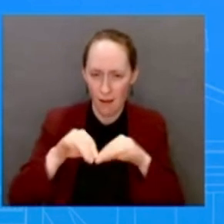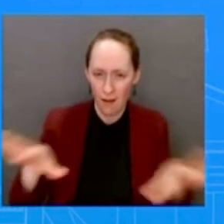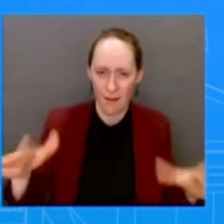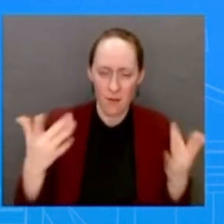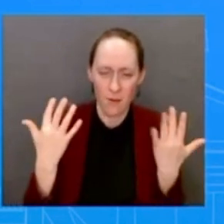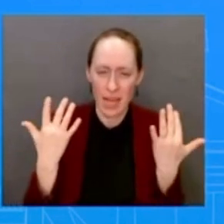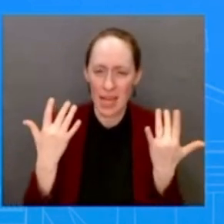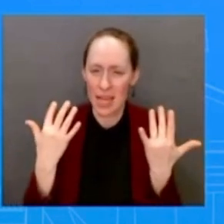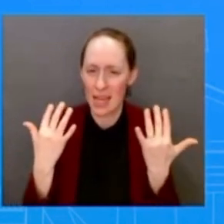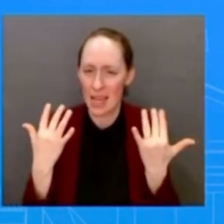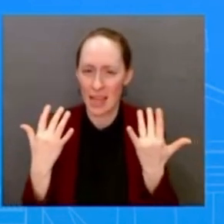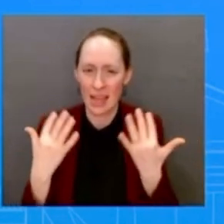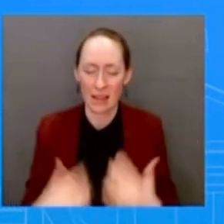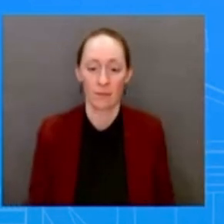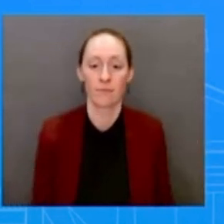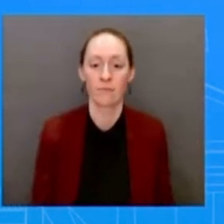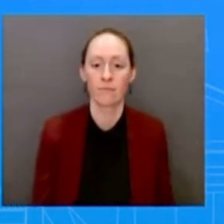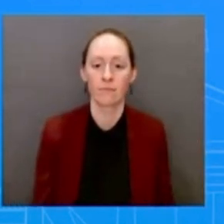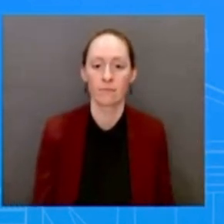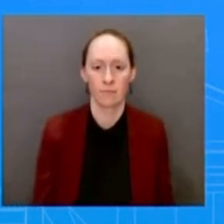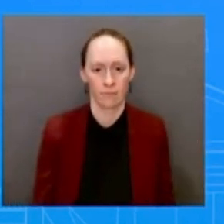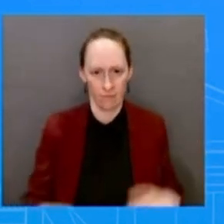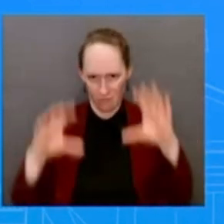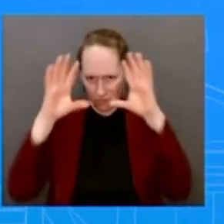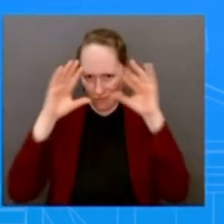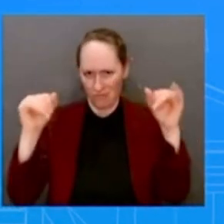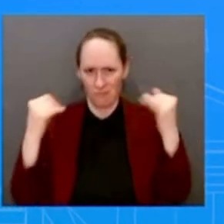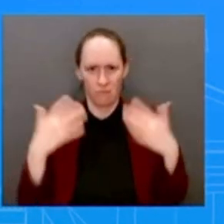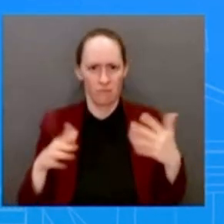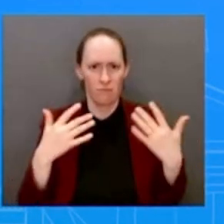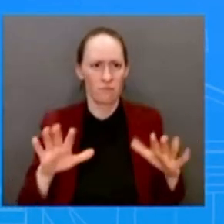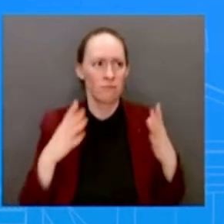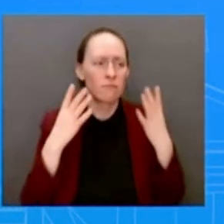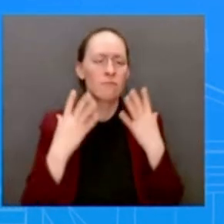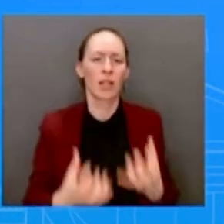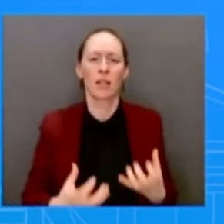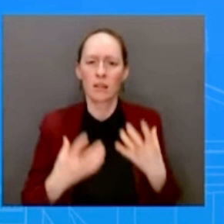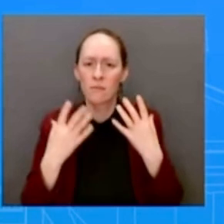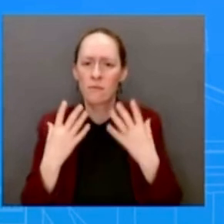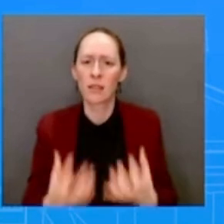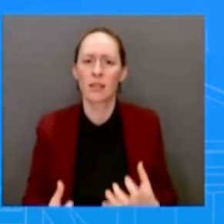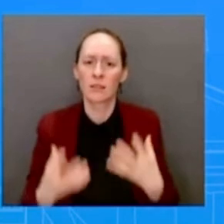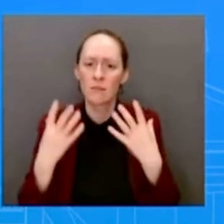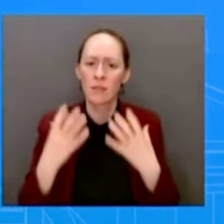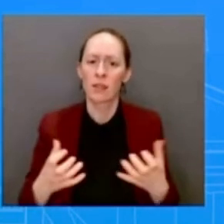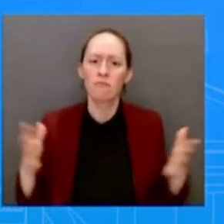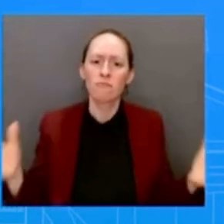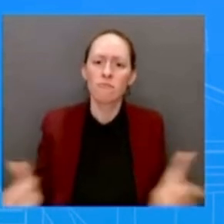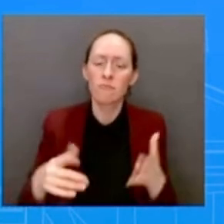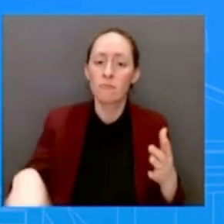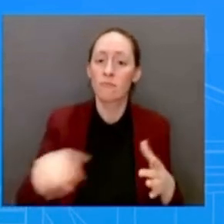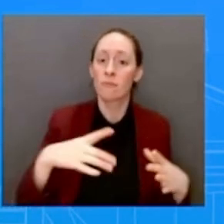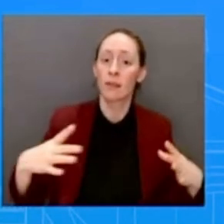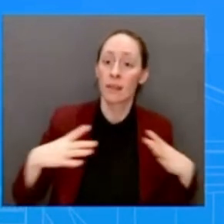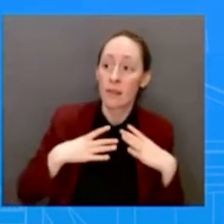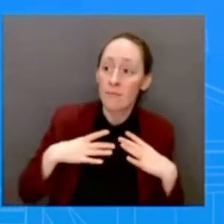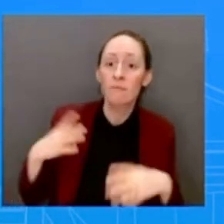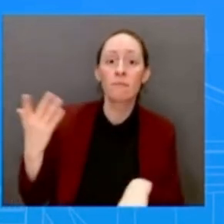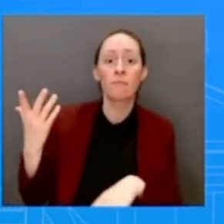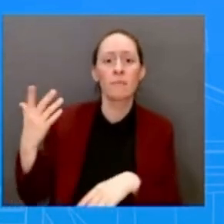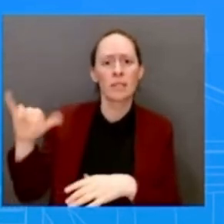in the beginning of the year as we were trying to move forward with that piece of legislation. And so, and we believe